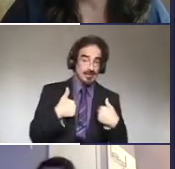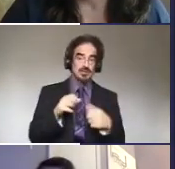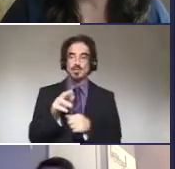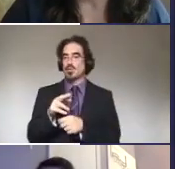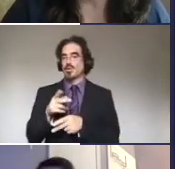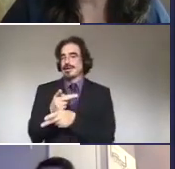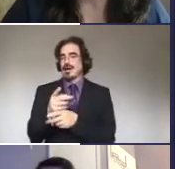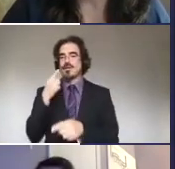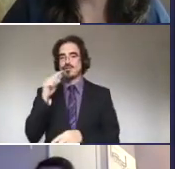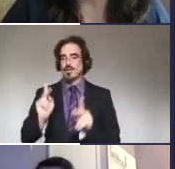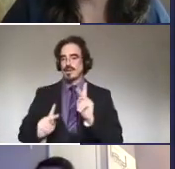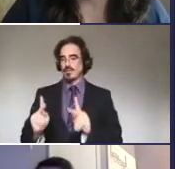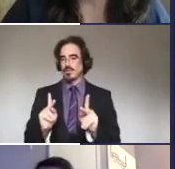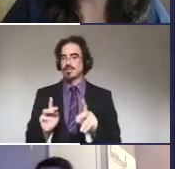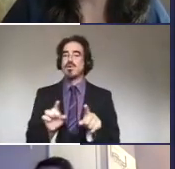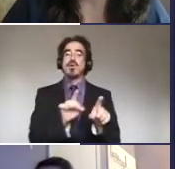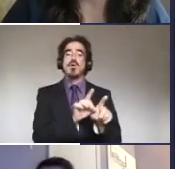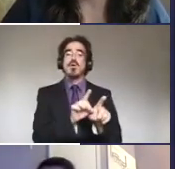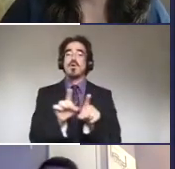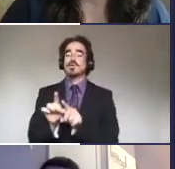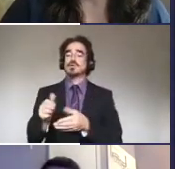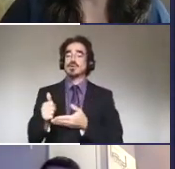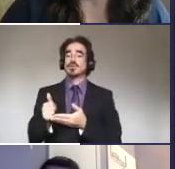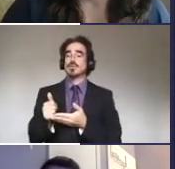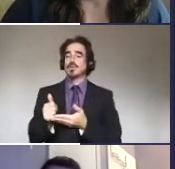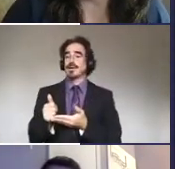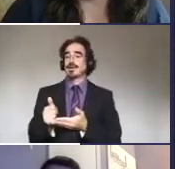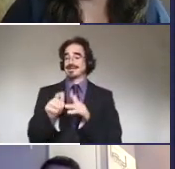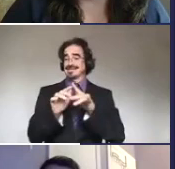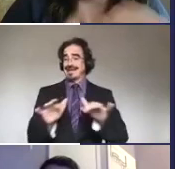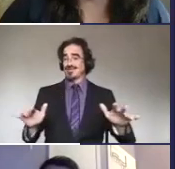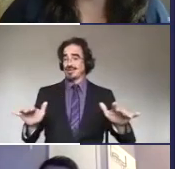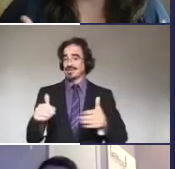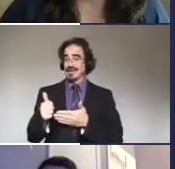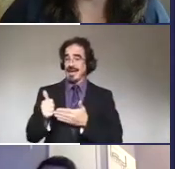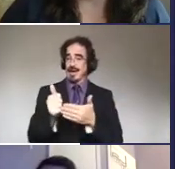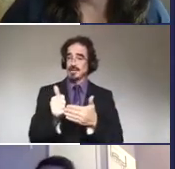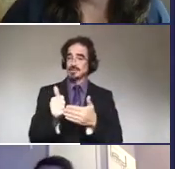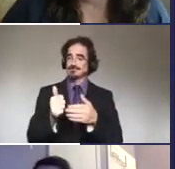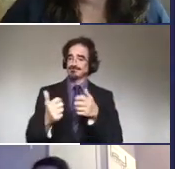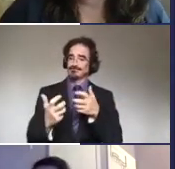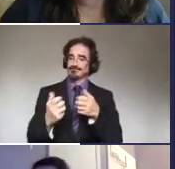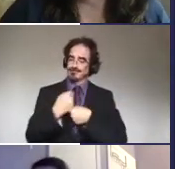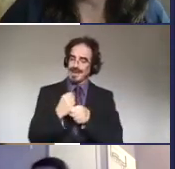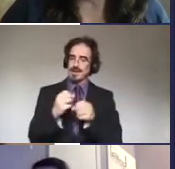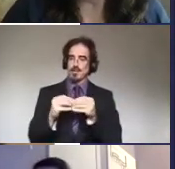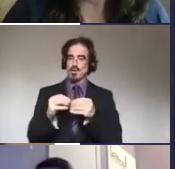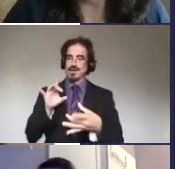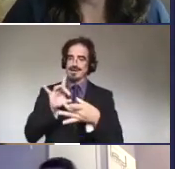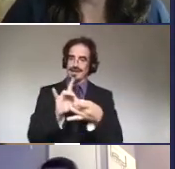but it also helps to form those connections and provide more diversity.